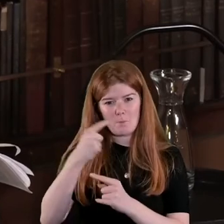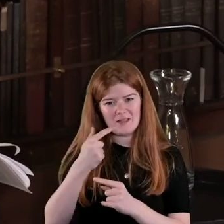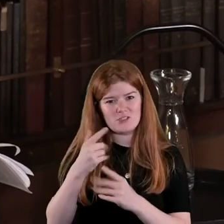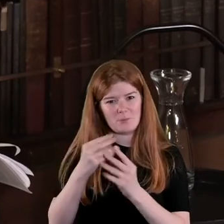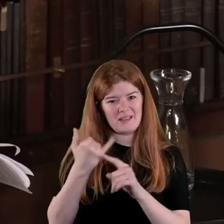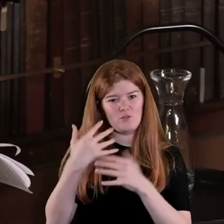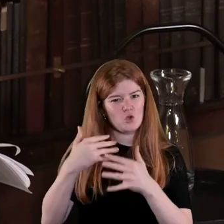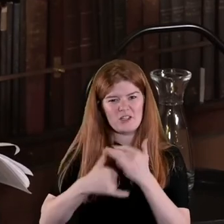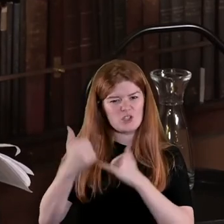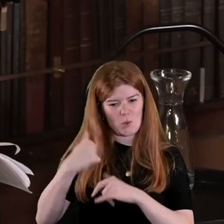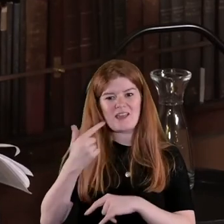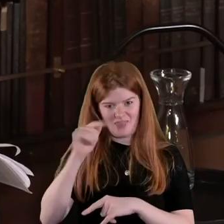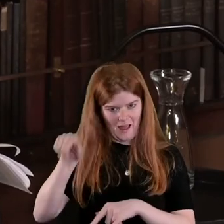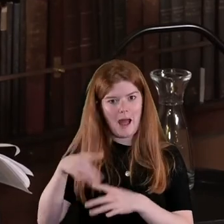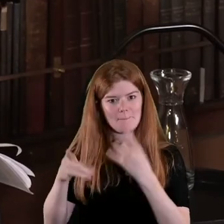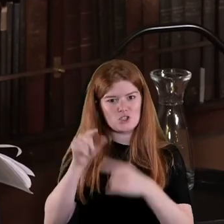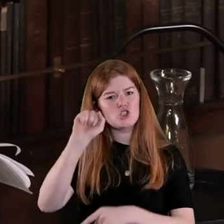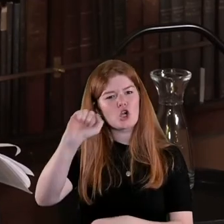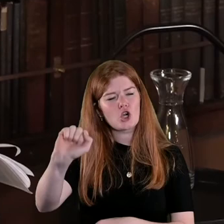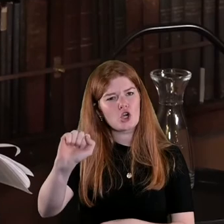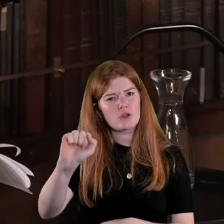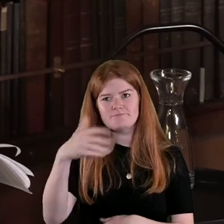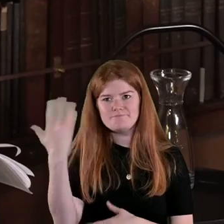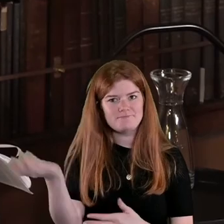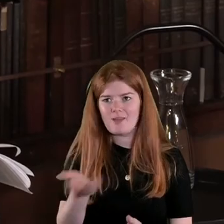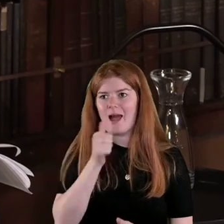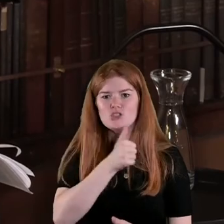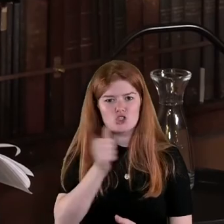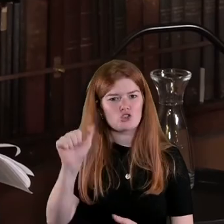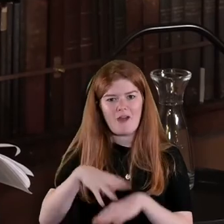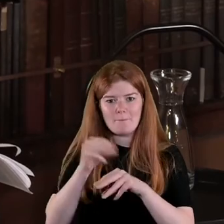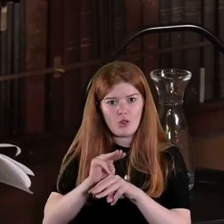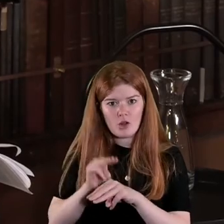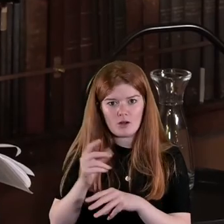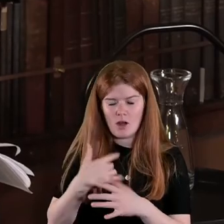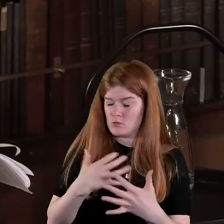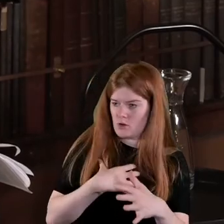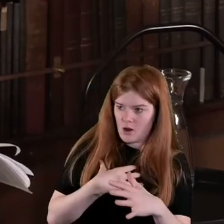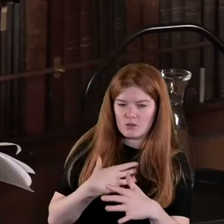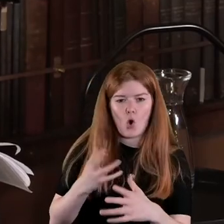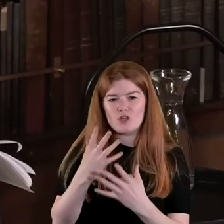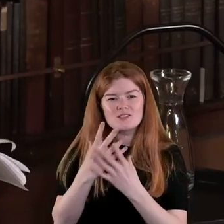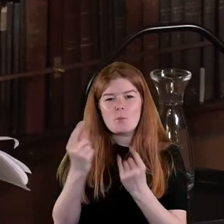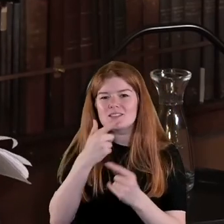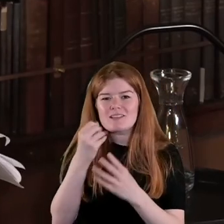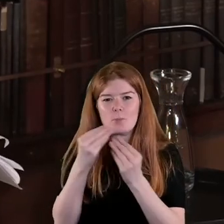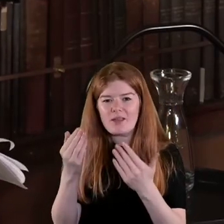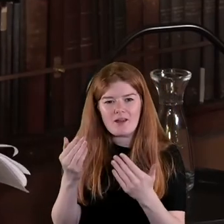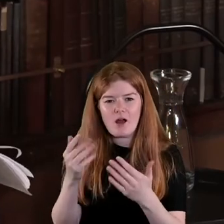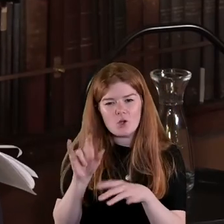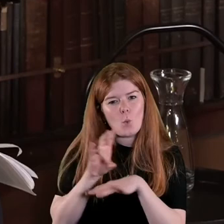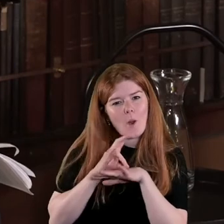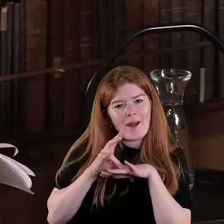funeral years ago and said that happened to your aunt your grandmother or somebody said something kind of